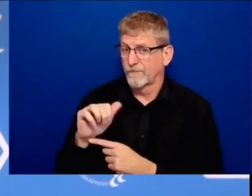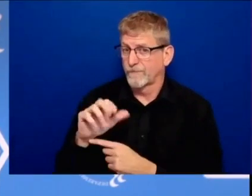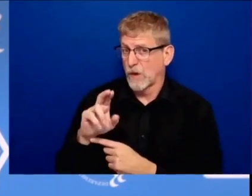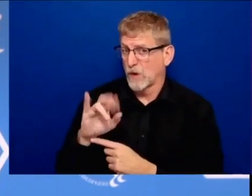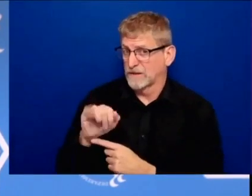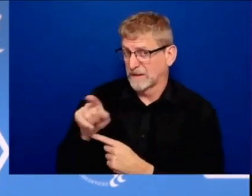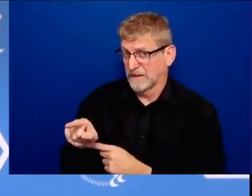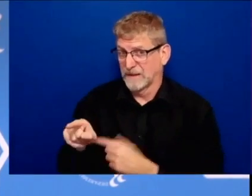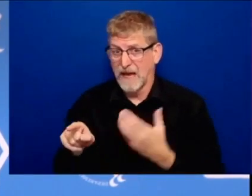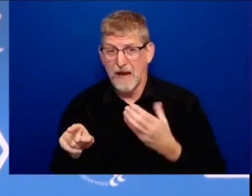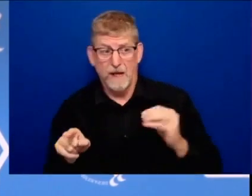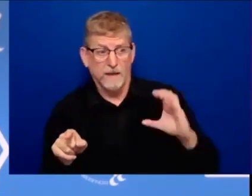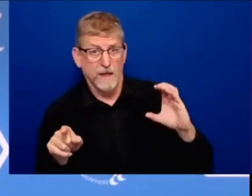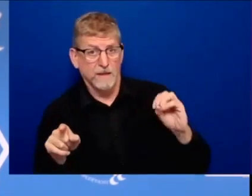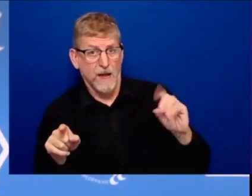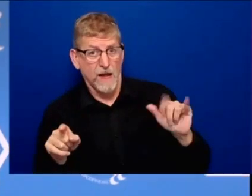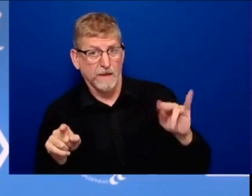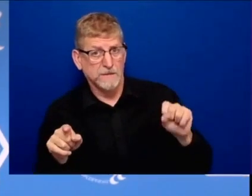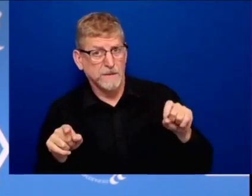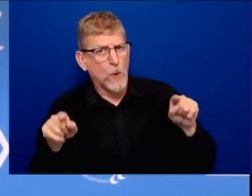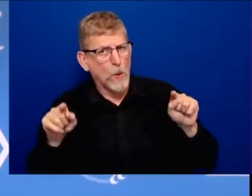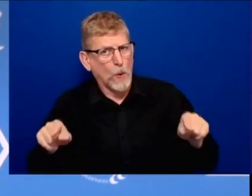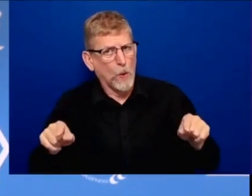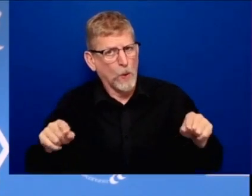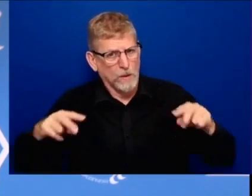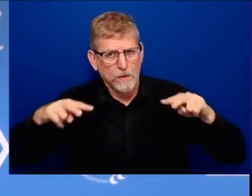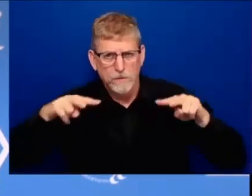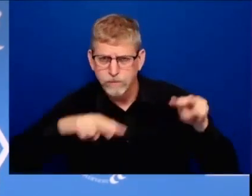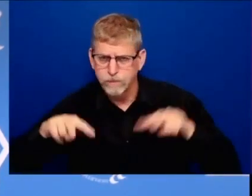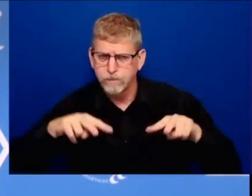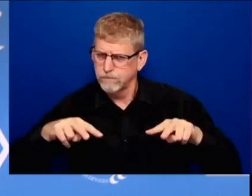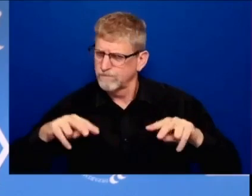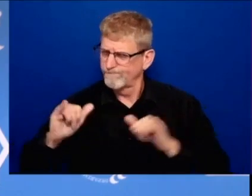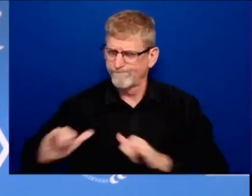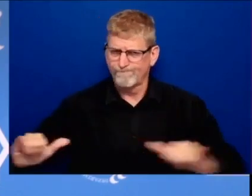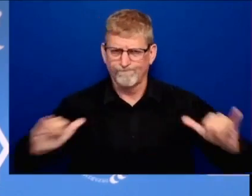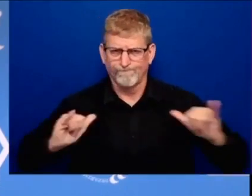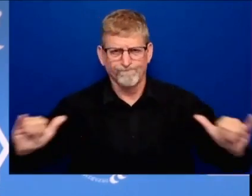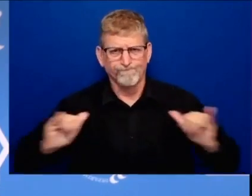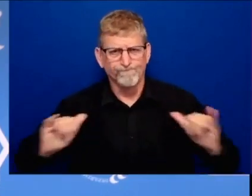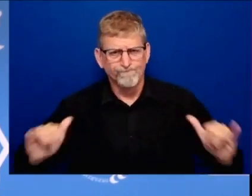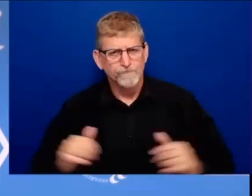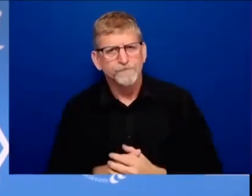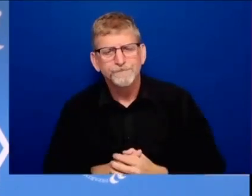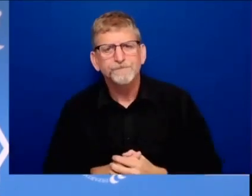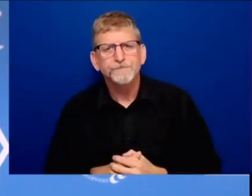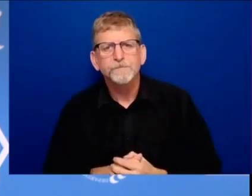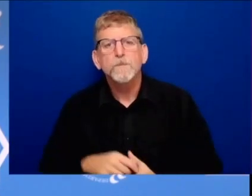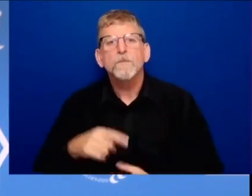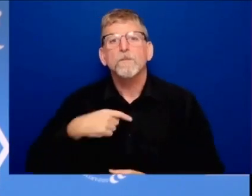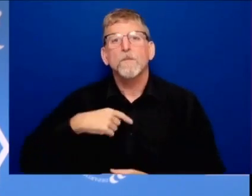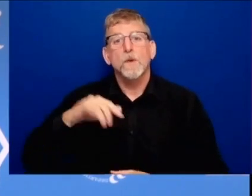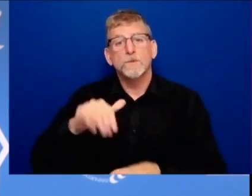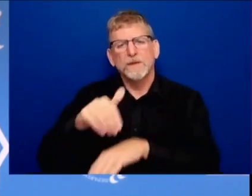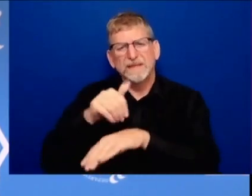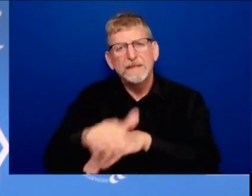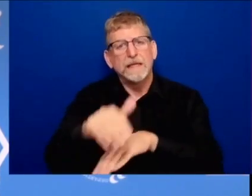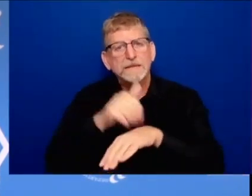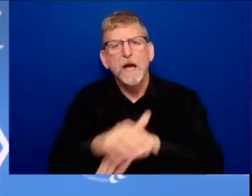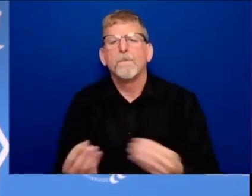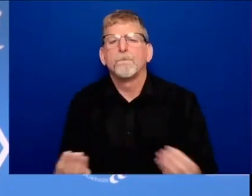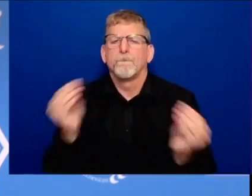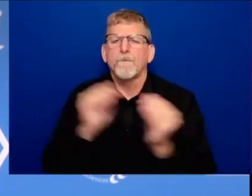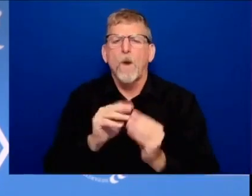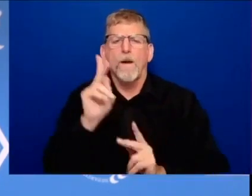progress is we're deploying more vaccinators we're now allowing retired doctors and nurses to come back and